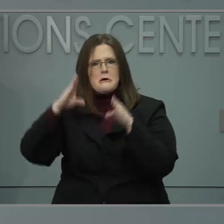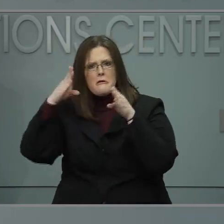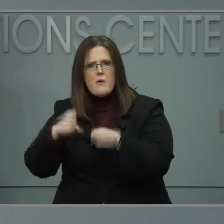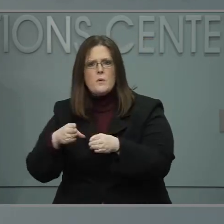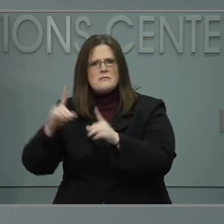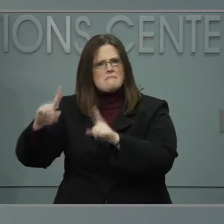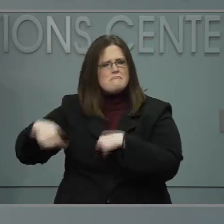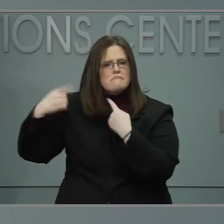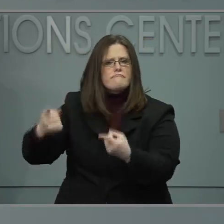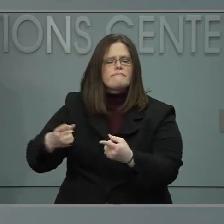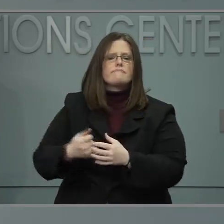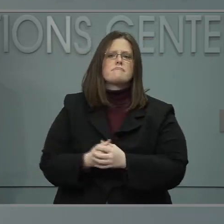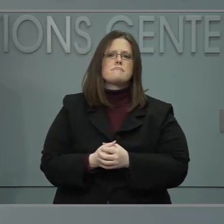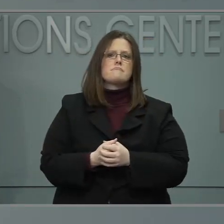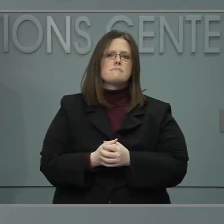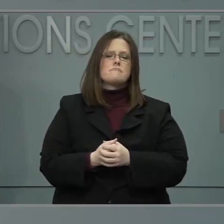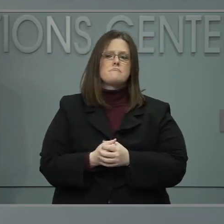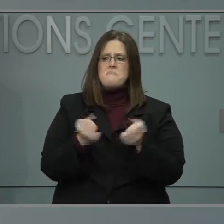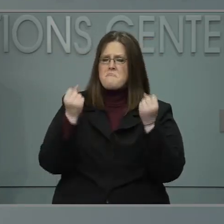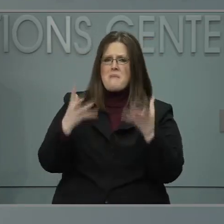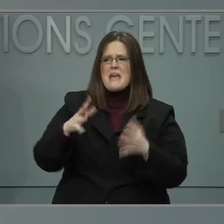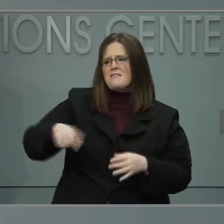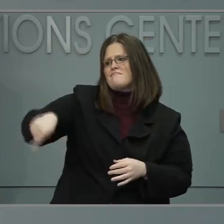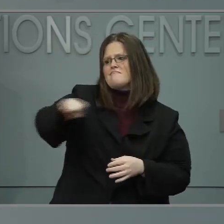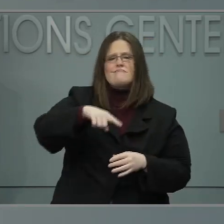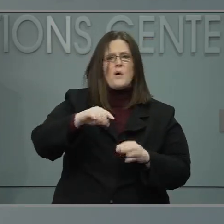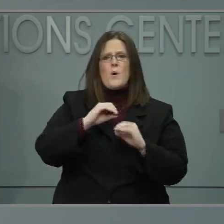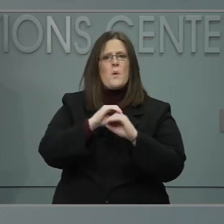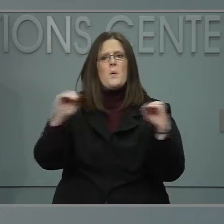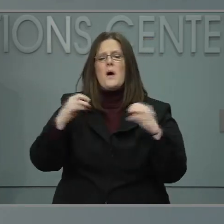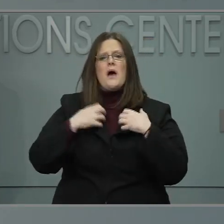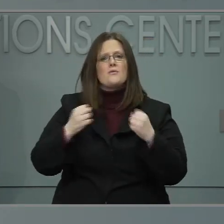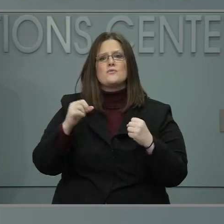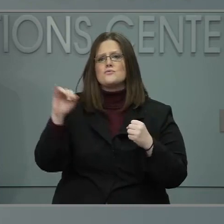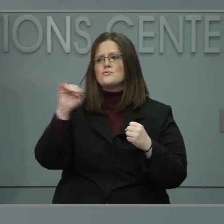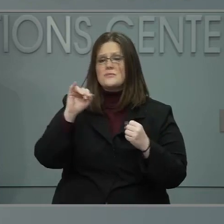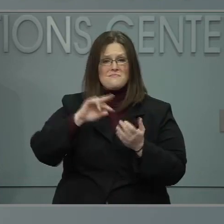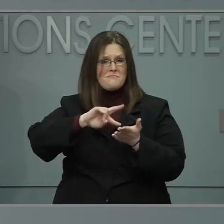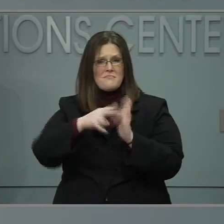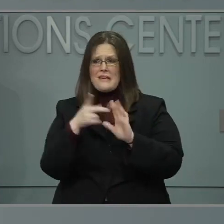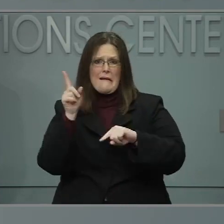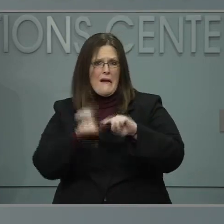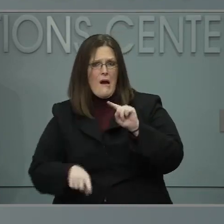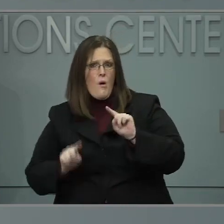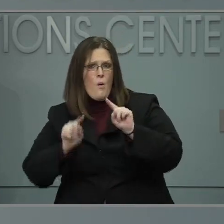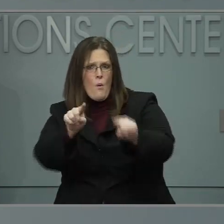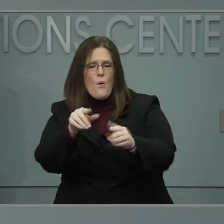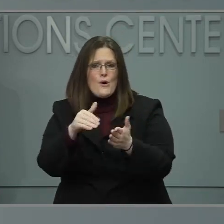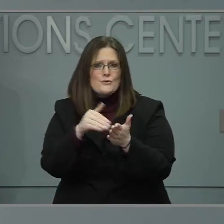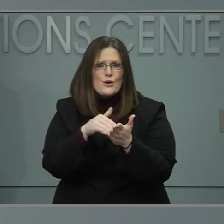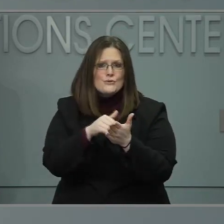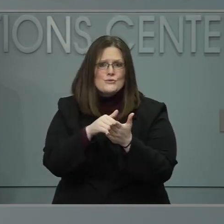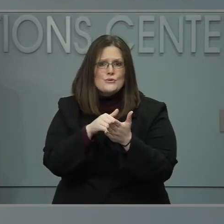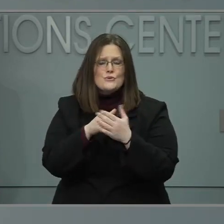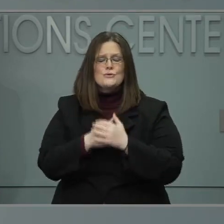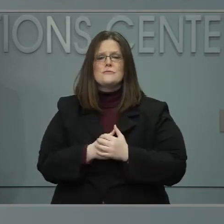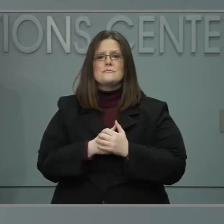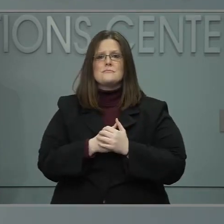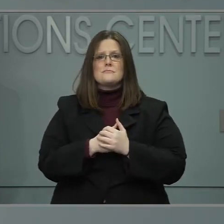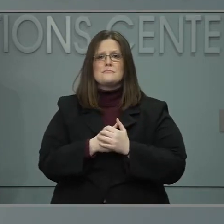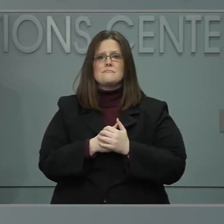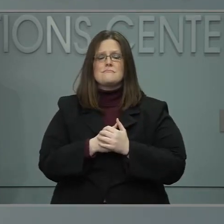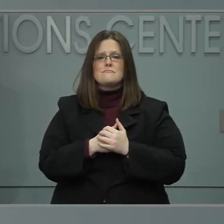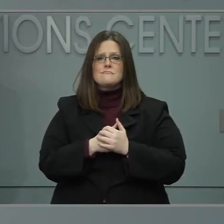The health care coverage gap in North Carolina has left many without access to a doctor. Add to that longstanding